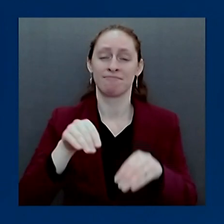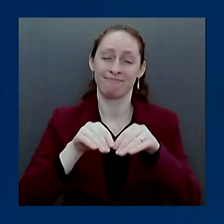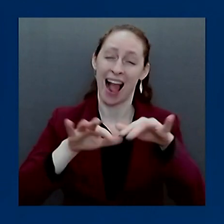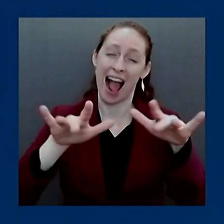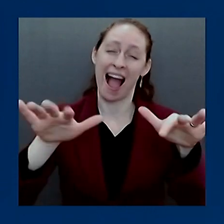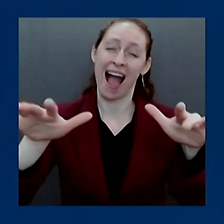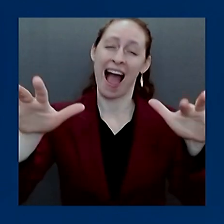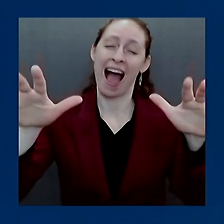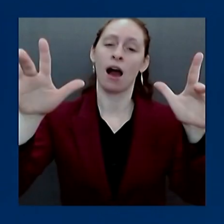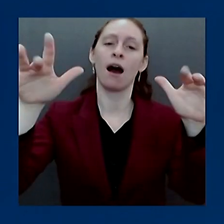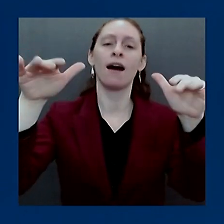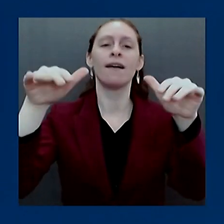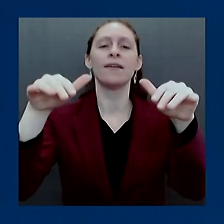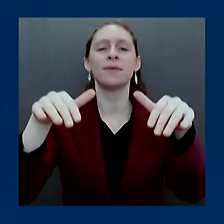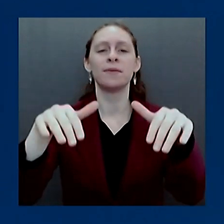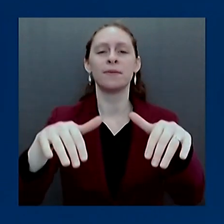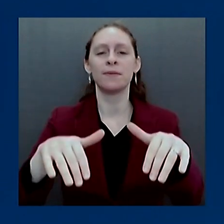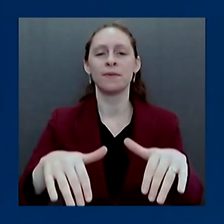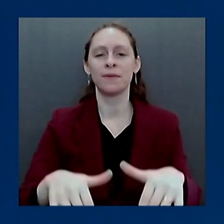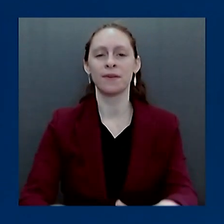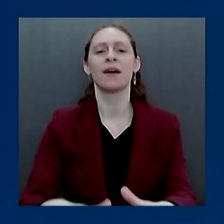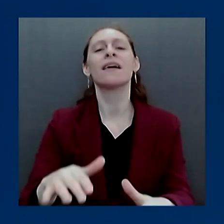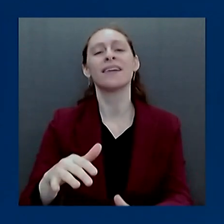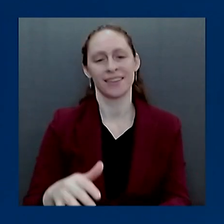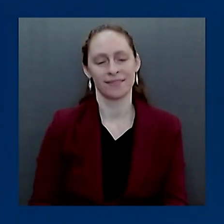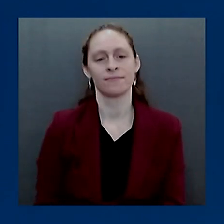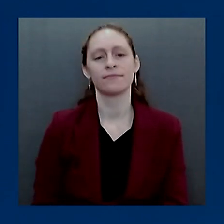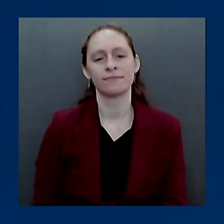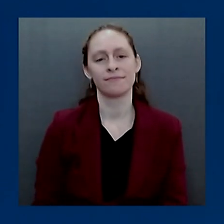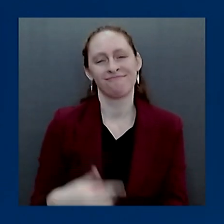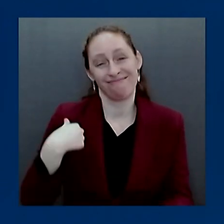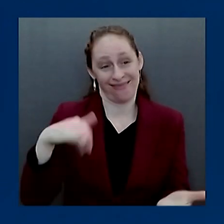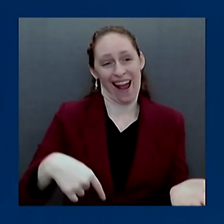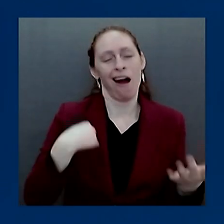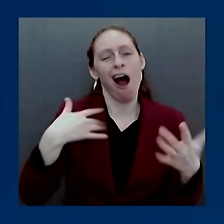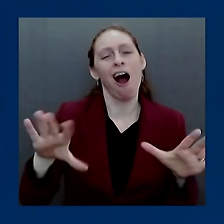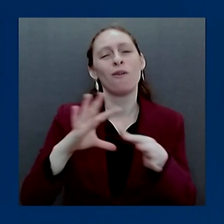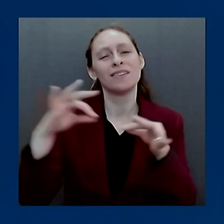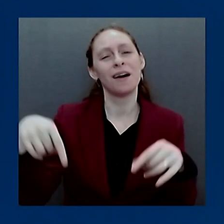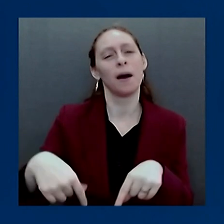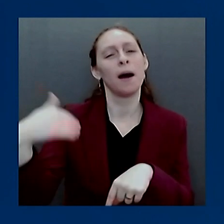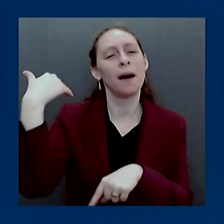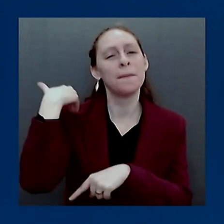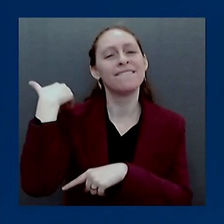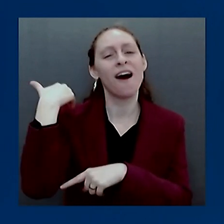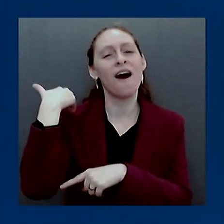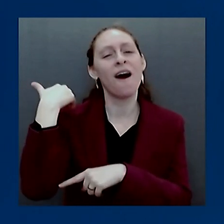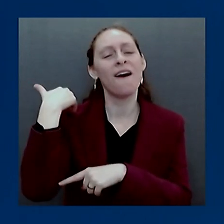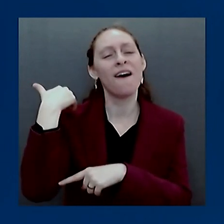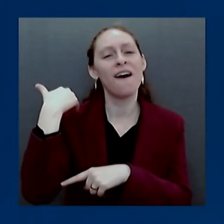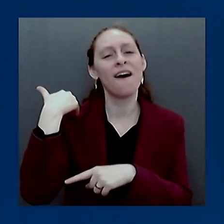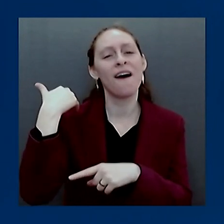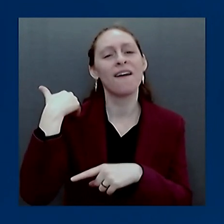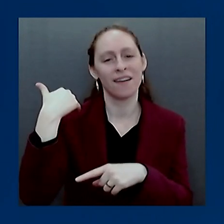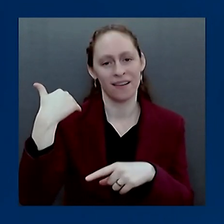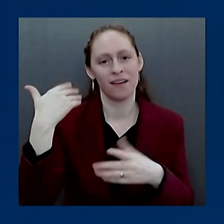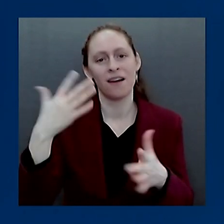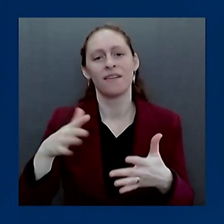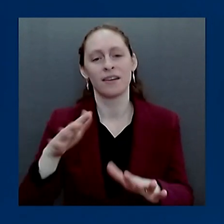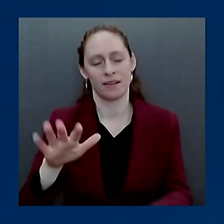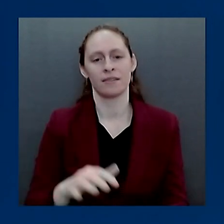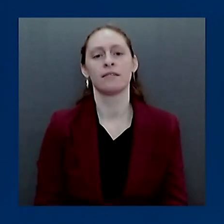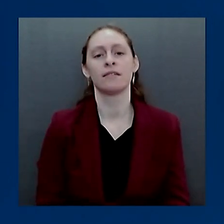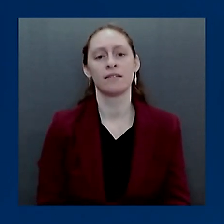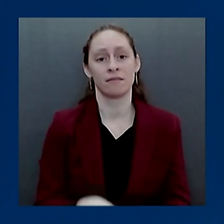We're not going to eradicate this. We've only done that with smallpox. We're not going to eliminate that. That only happens with massive